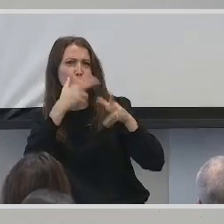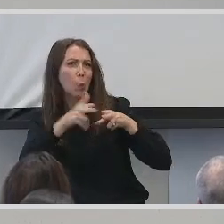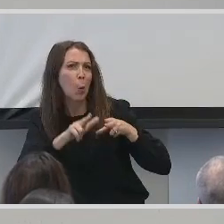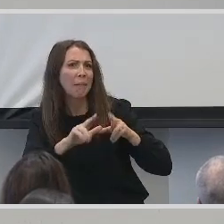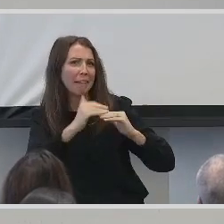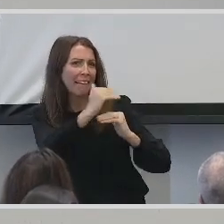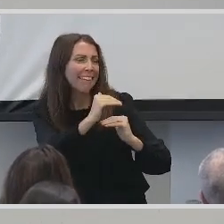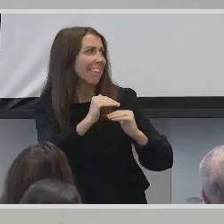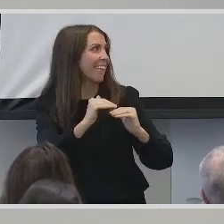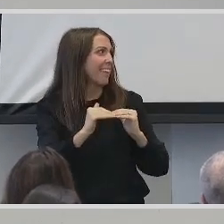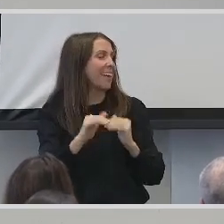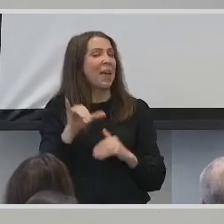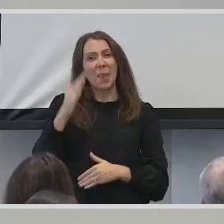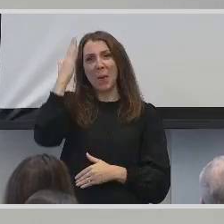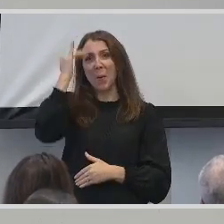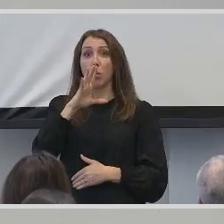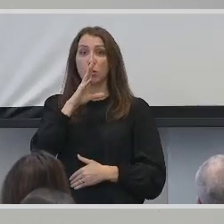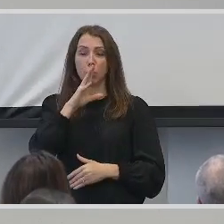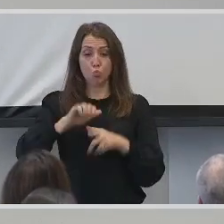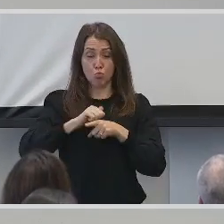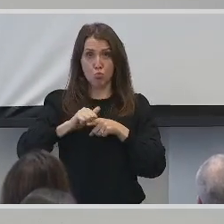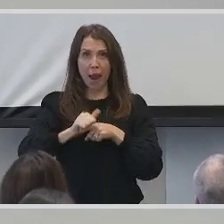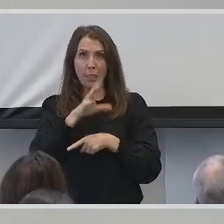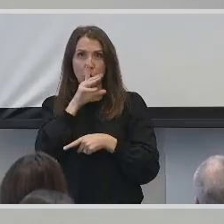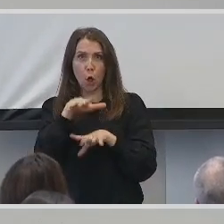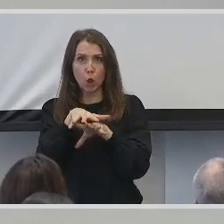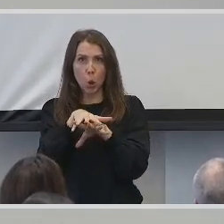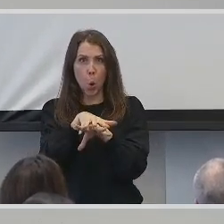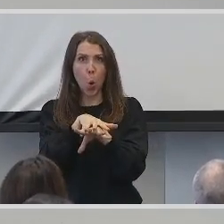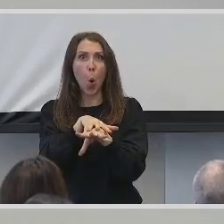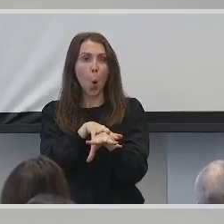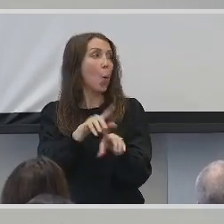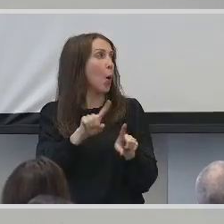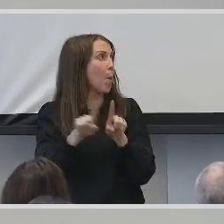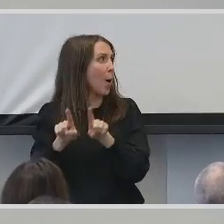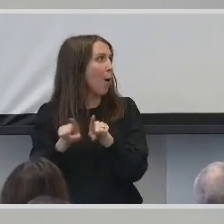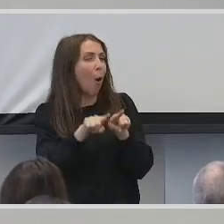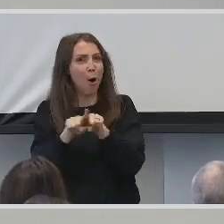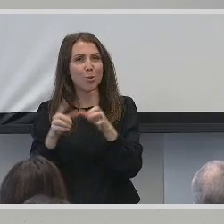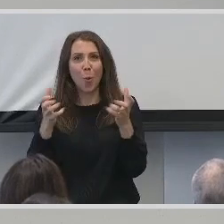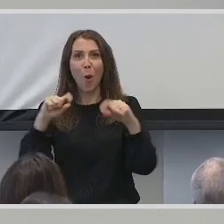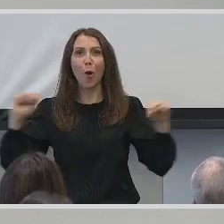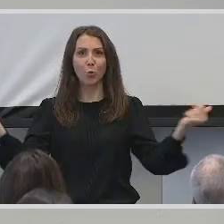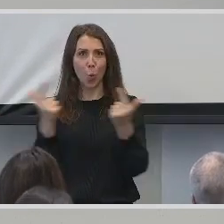I practiced talking slowly, but I wanted also to do a sign language lesson.